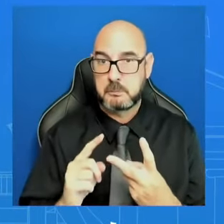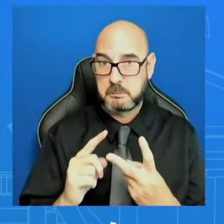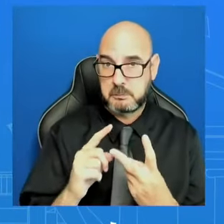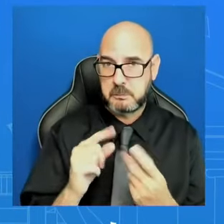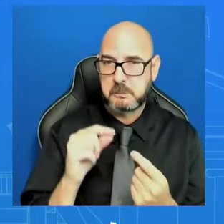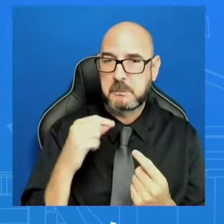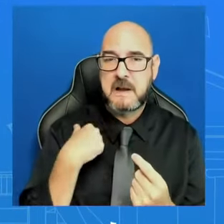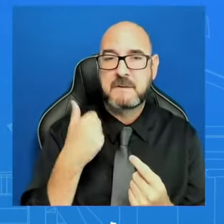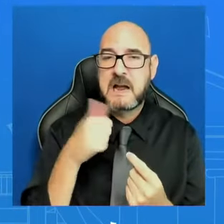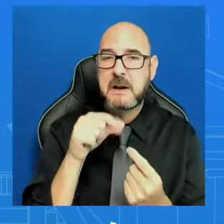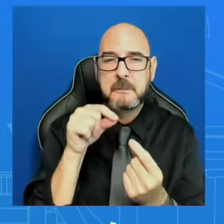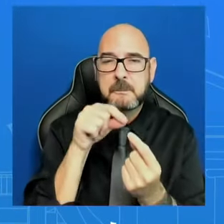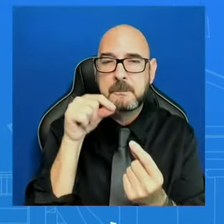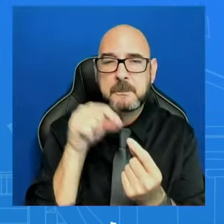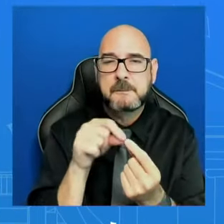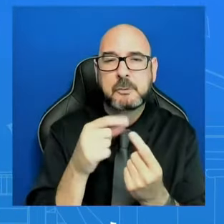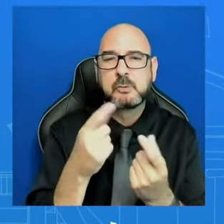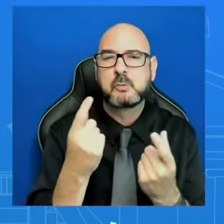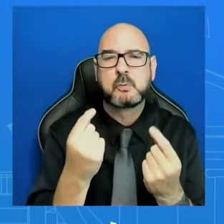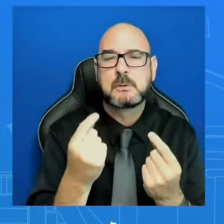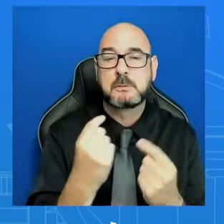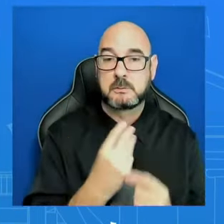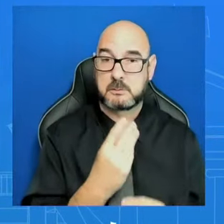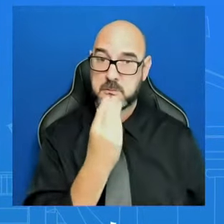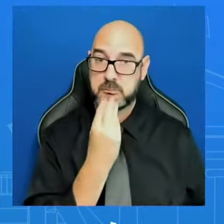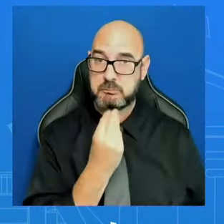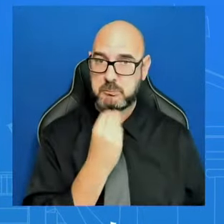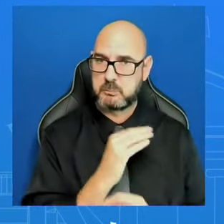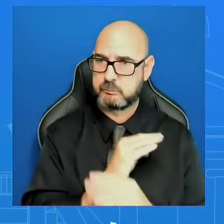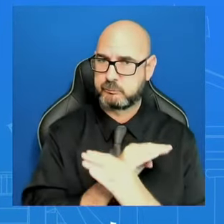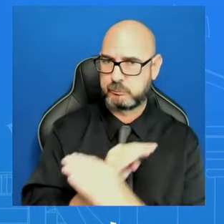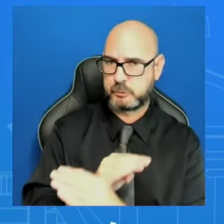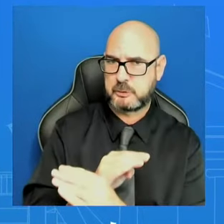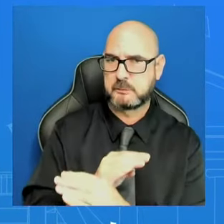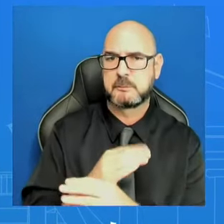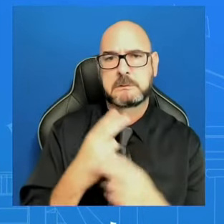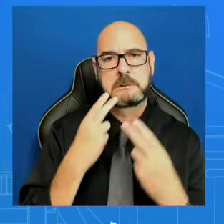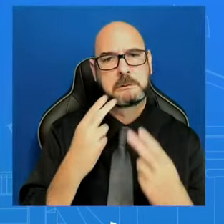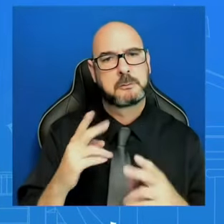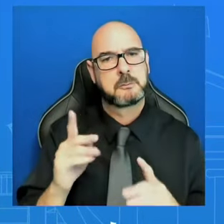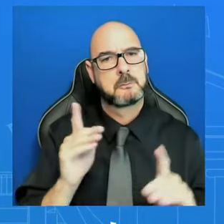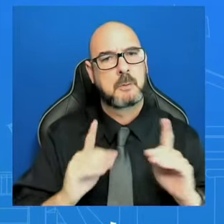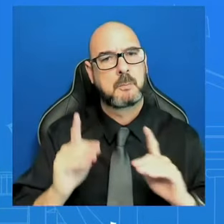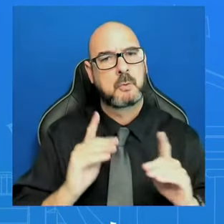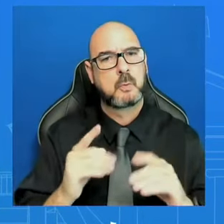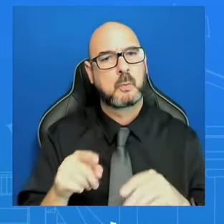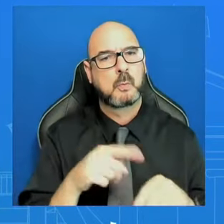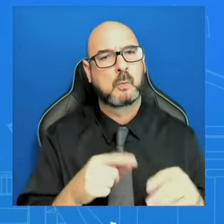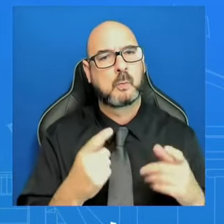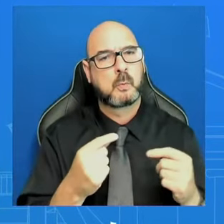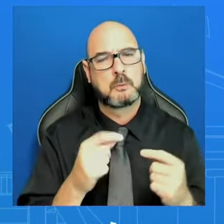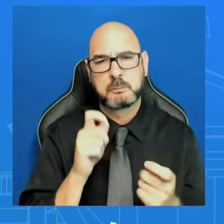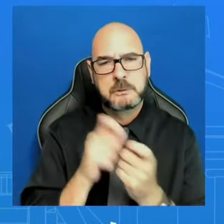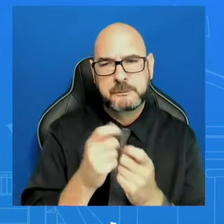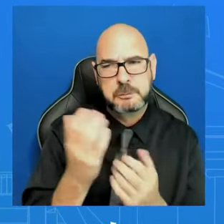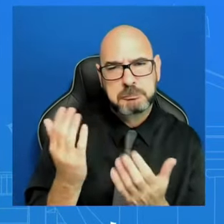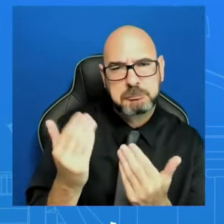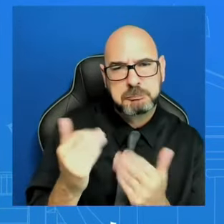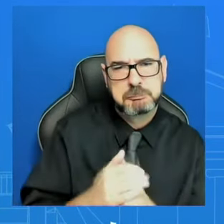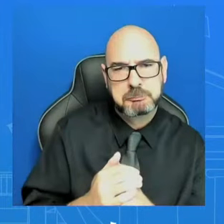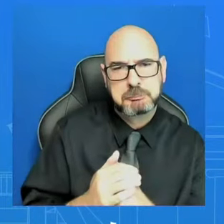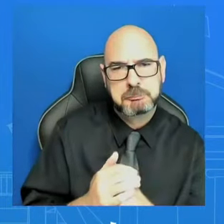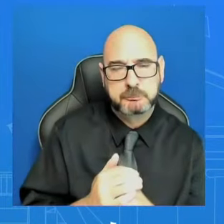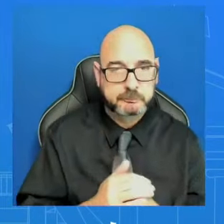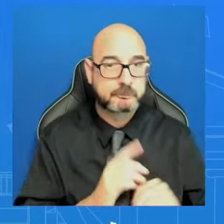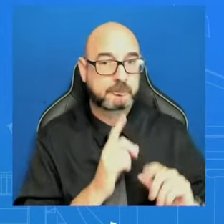to do to protect civilians and humanitarian aid workers? I'm not going to preview any potential policy decisions coming forward.